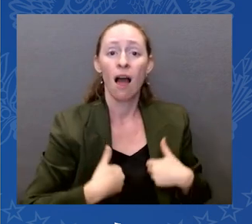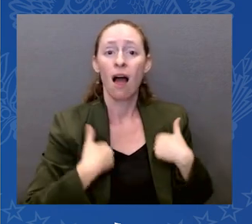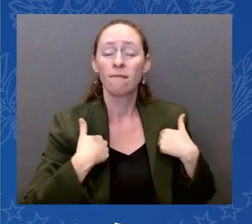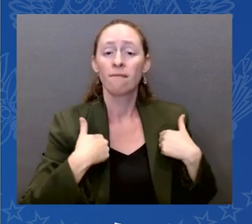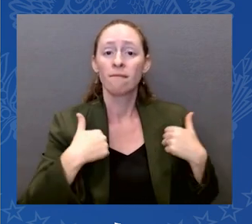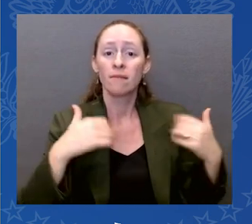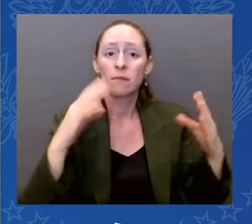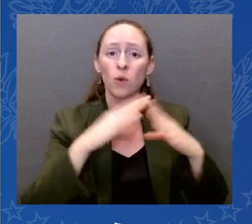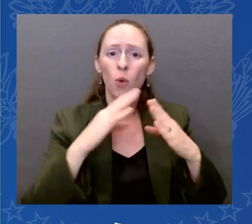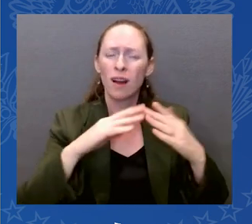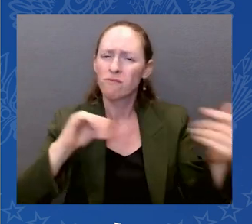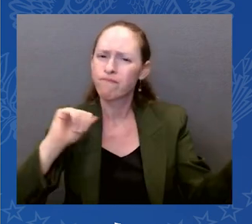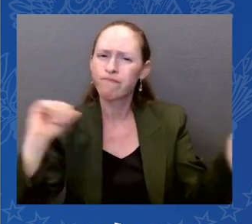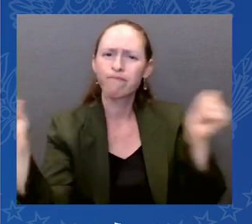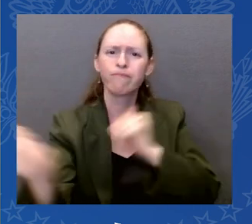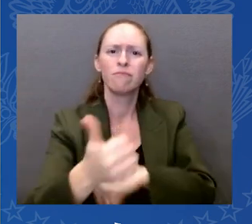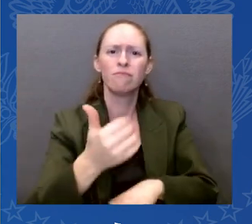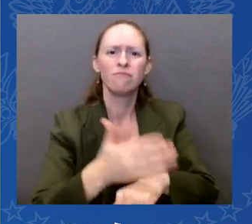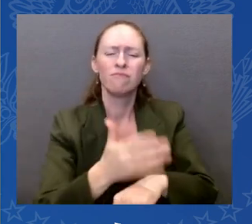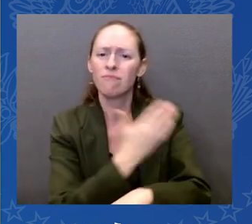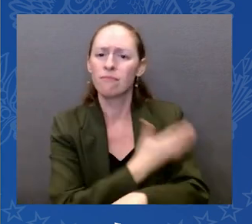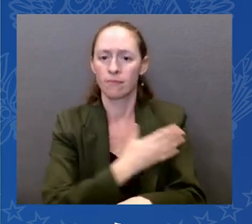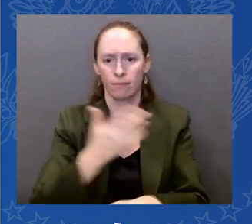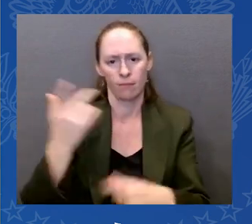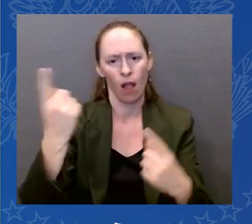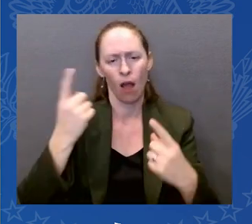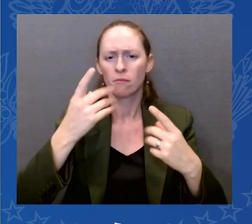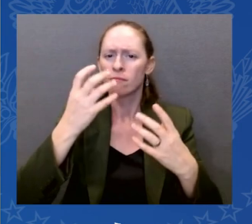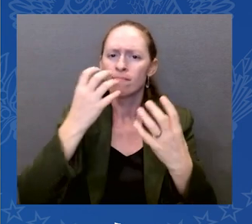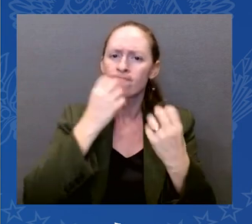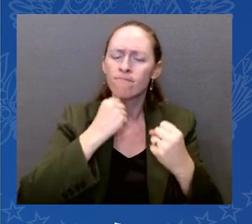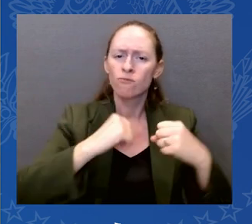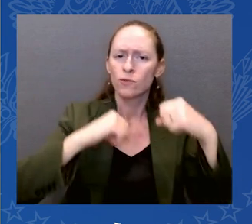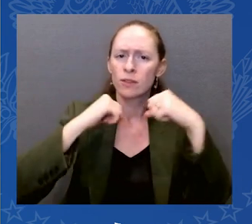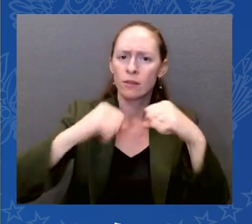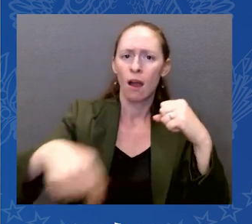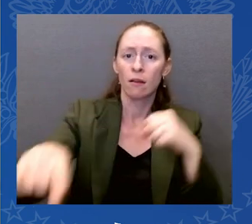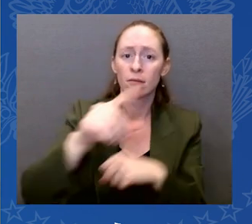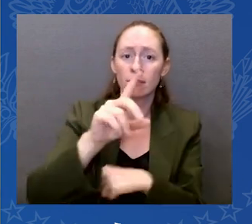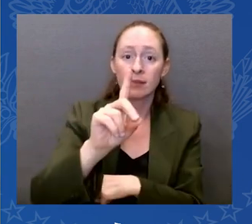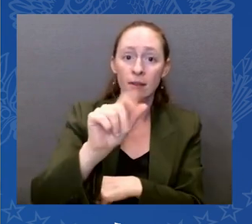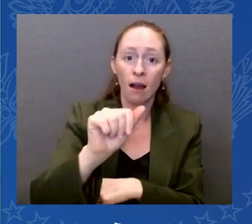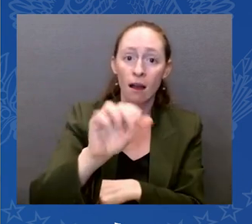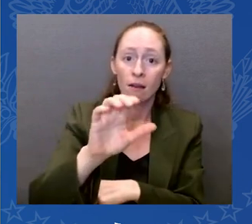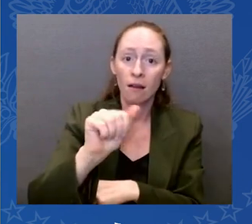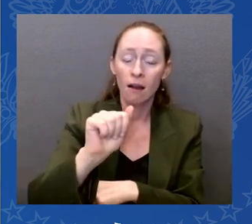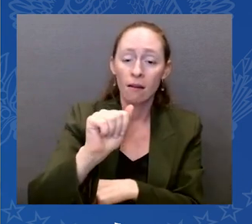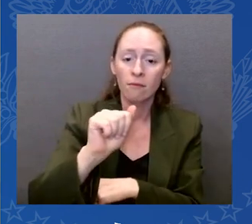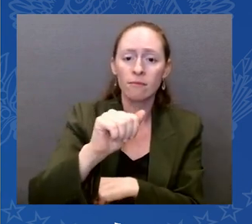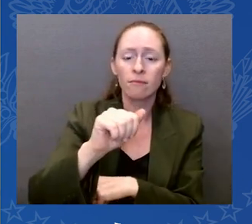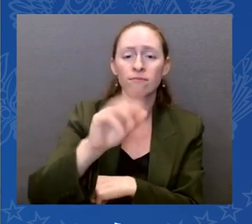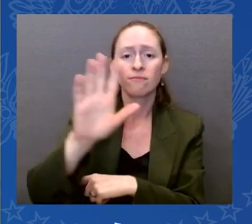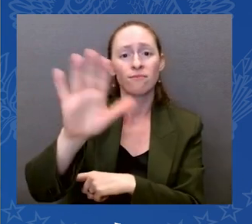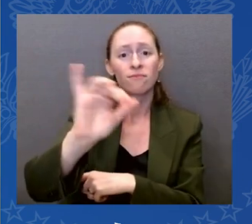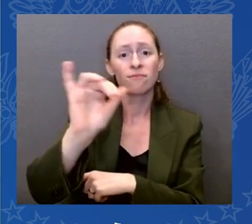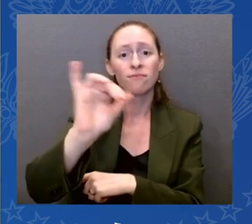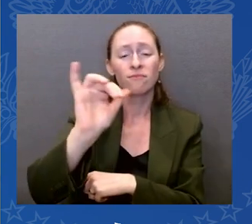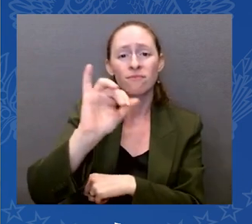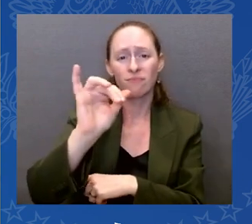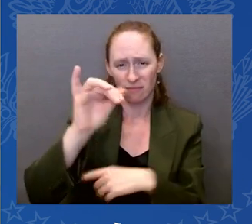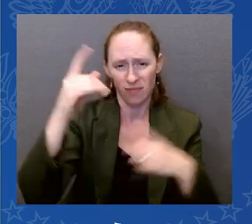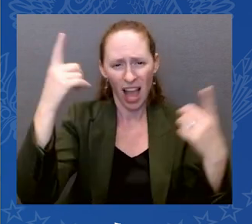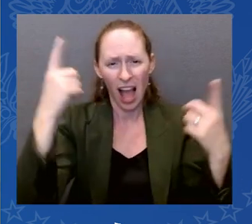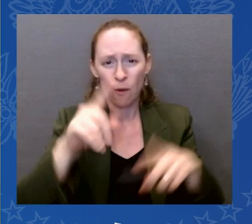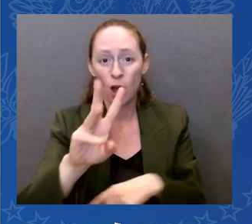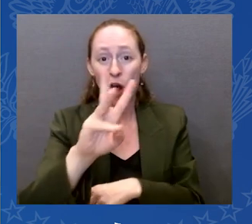halting construction of the border wall, and working to end the inhumane immigration policies and deplorable practices